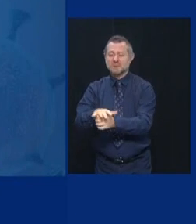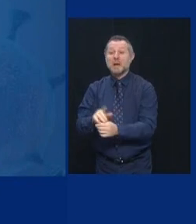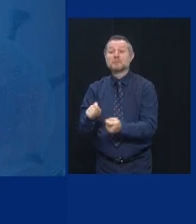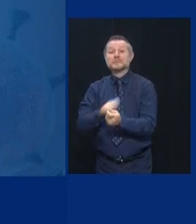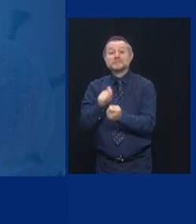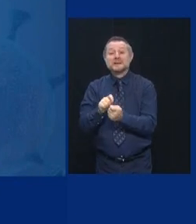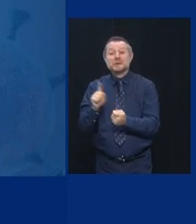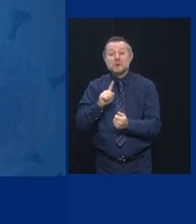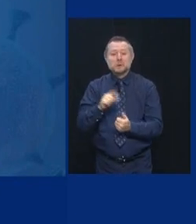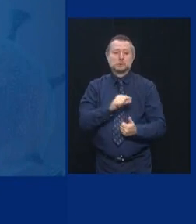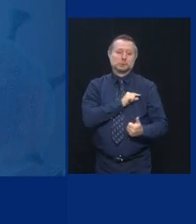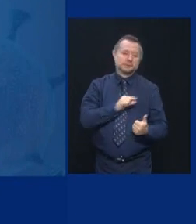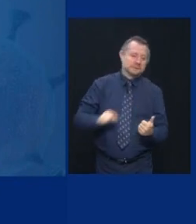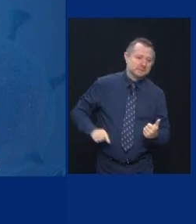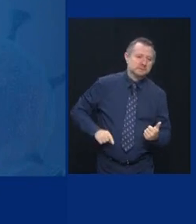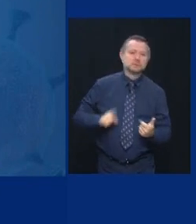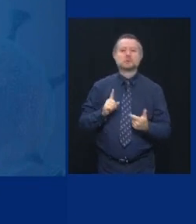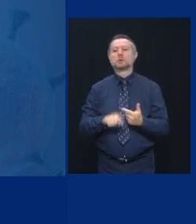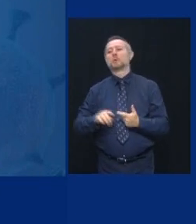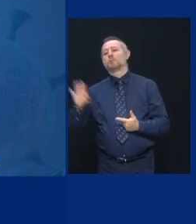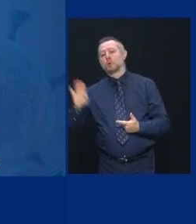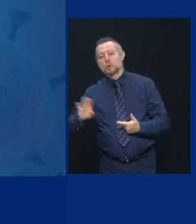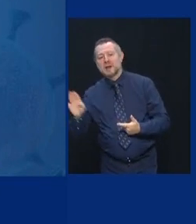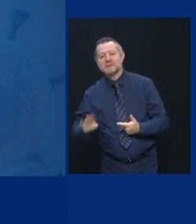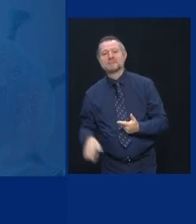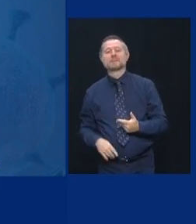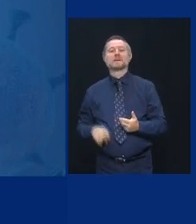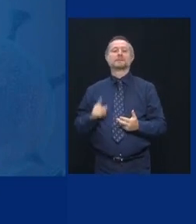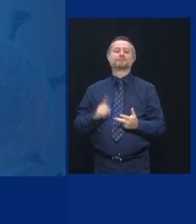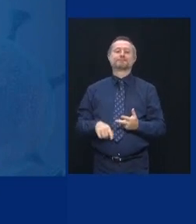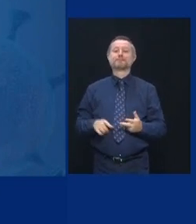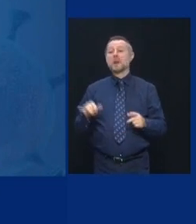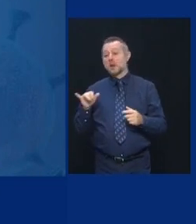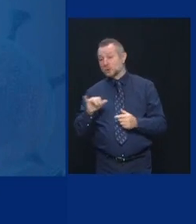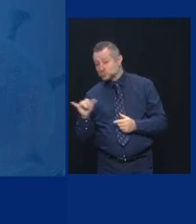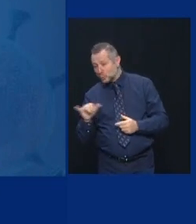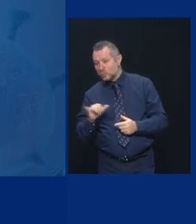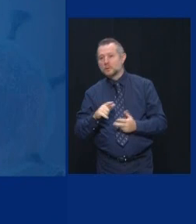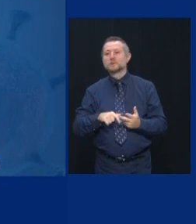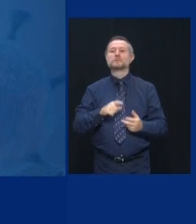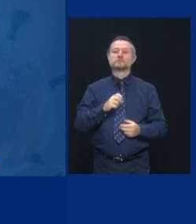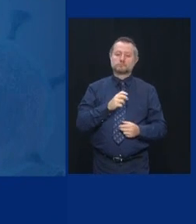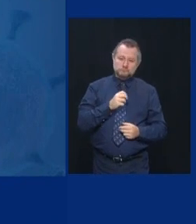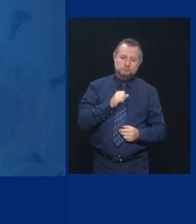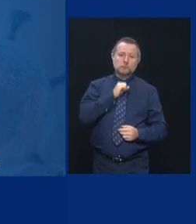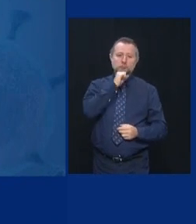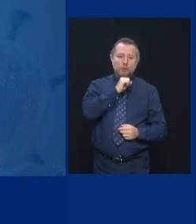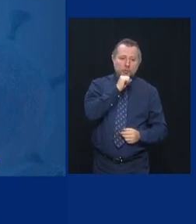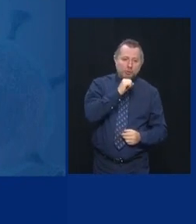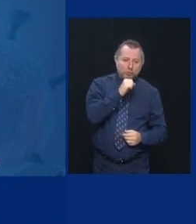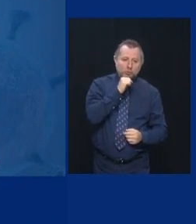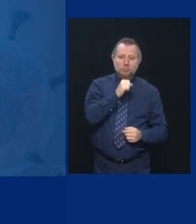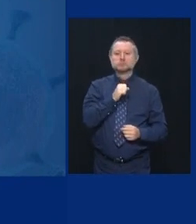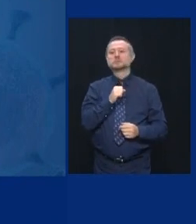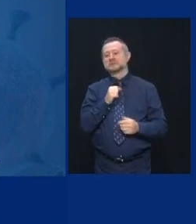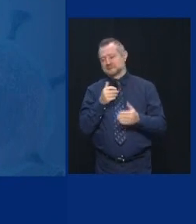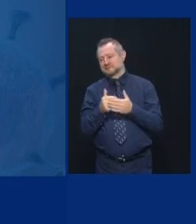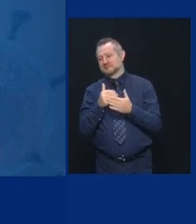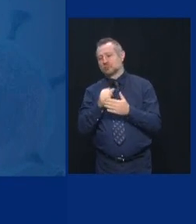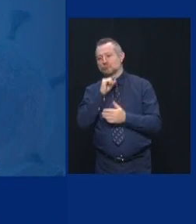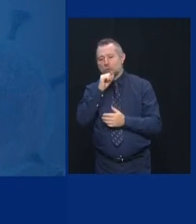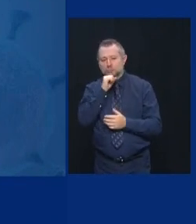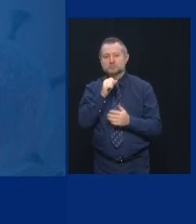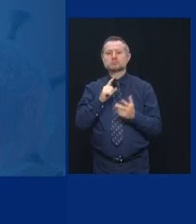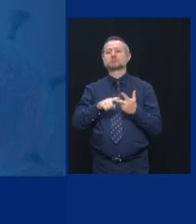Queens, Brooklyn. We also have clusters akin to this. Orange,